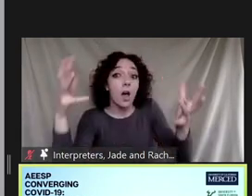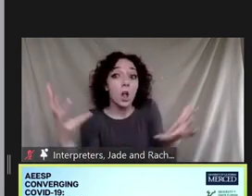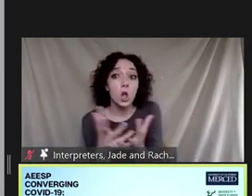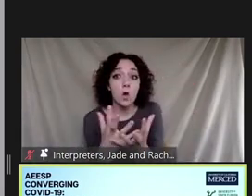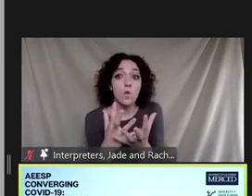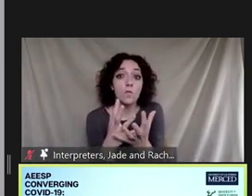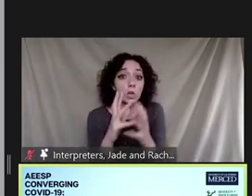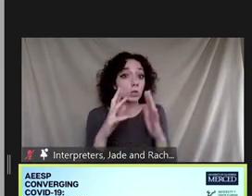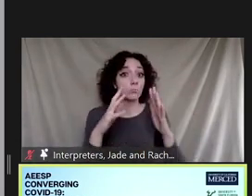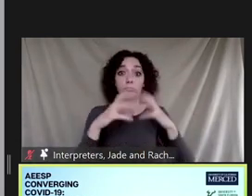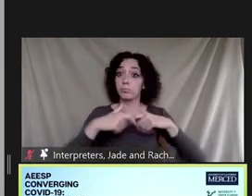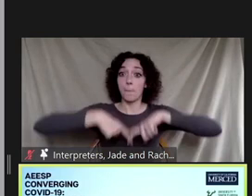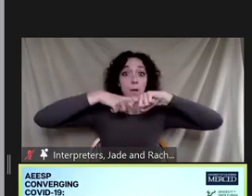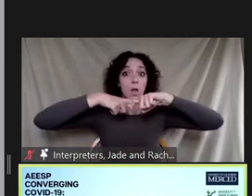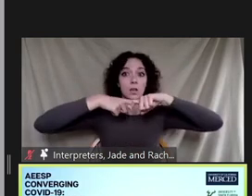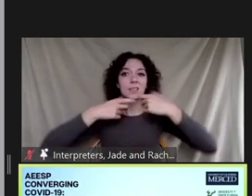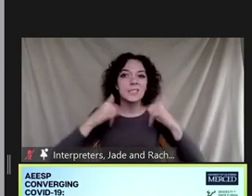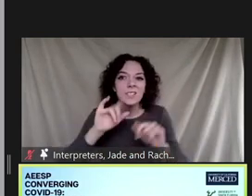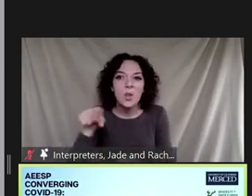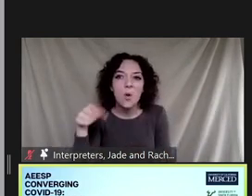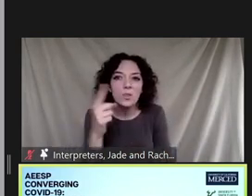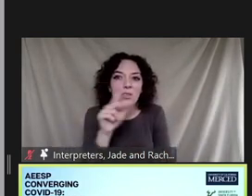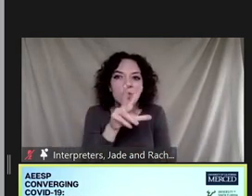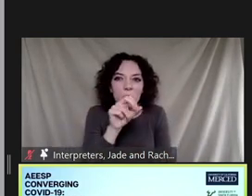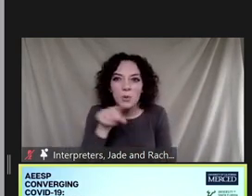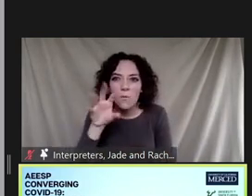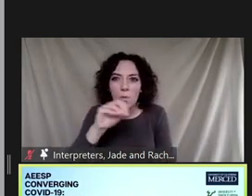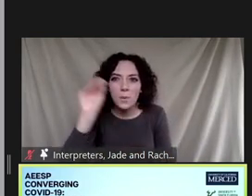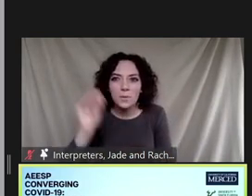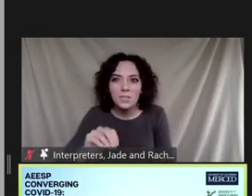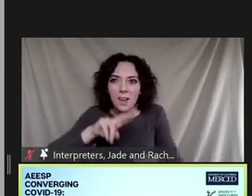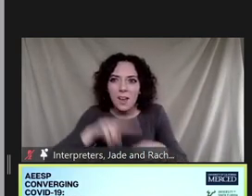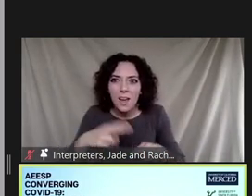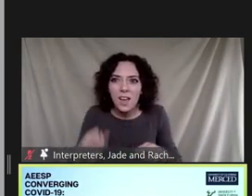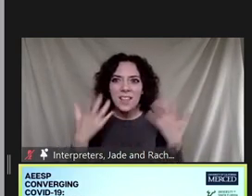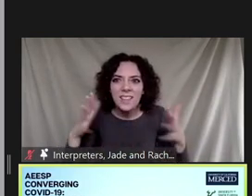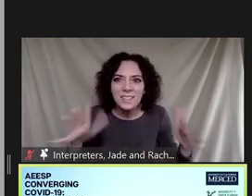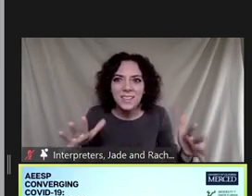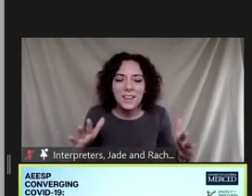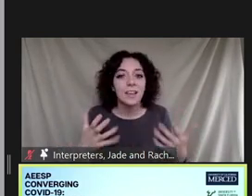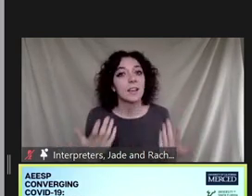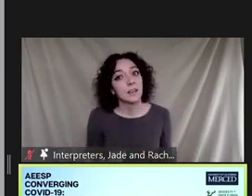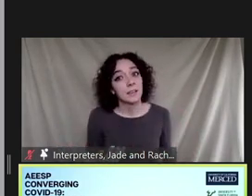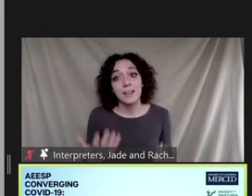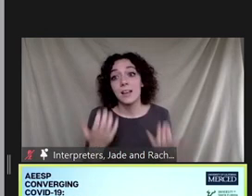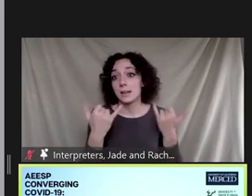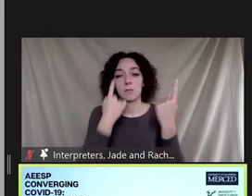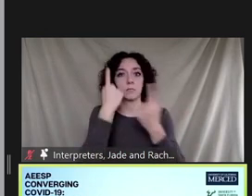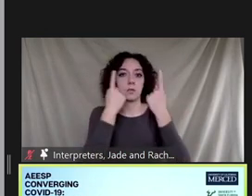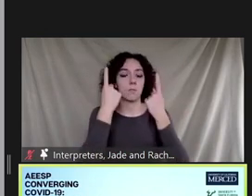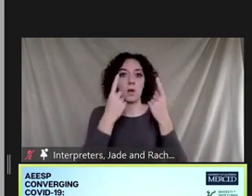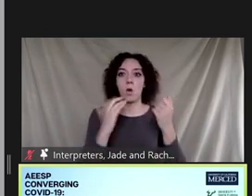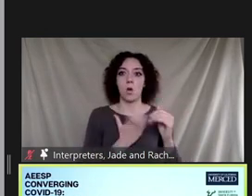only an emissions reduction of 30 40 percent so the question is now what kind of system do we bounce back to